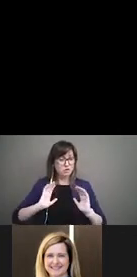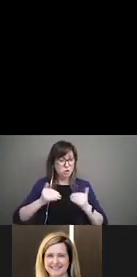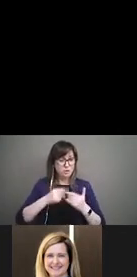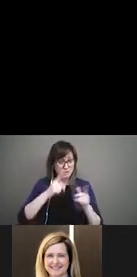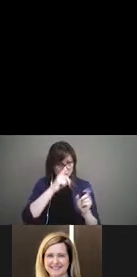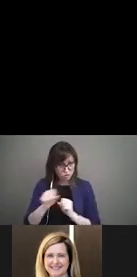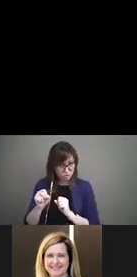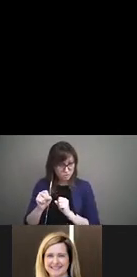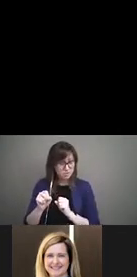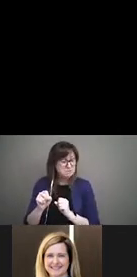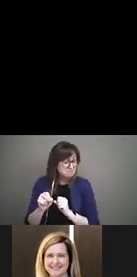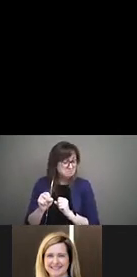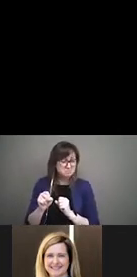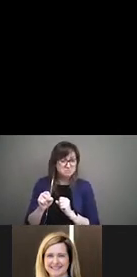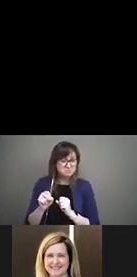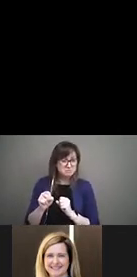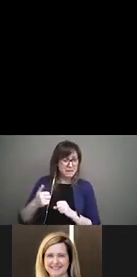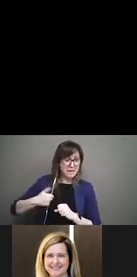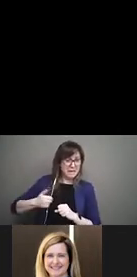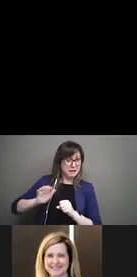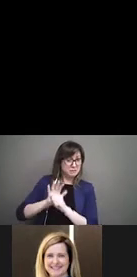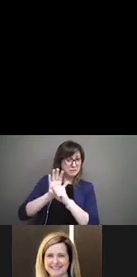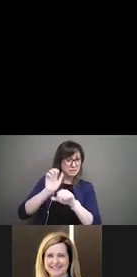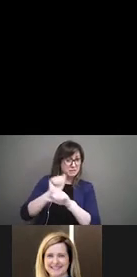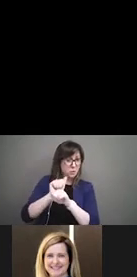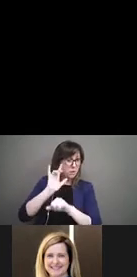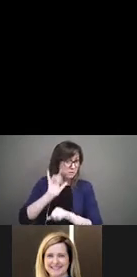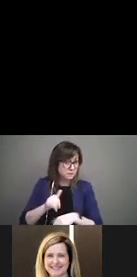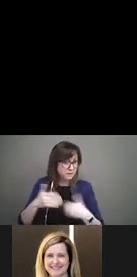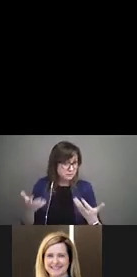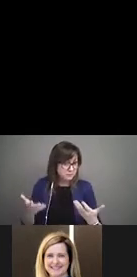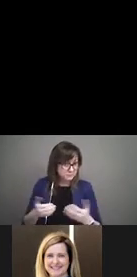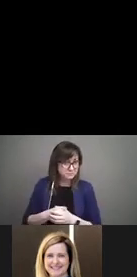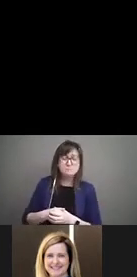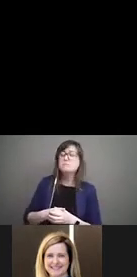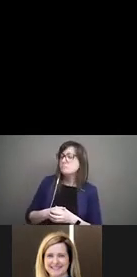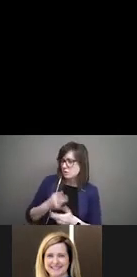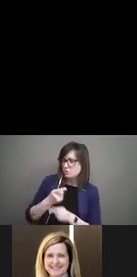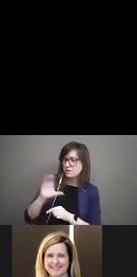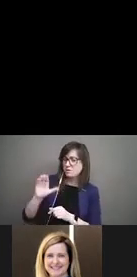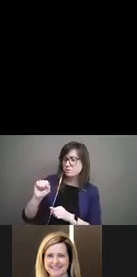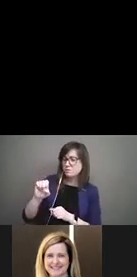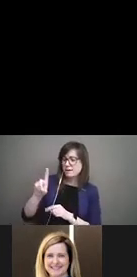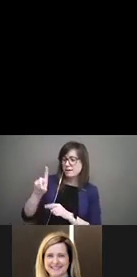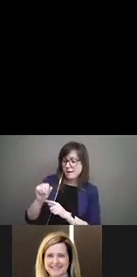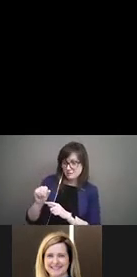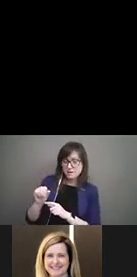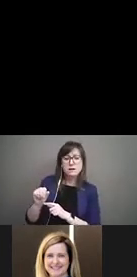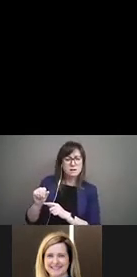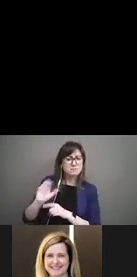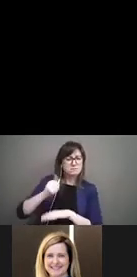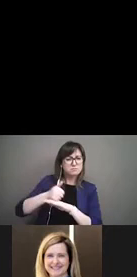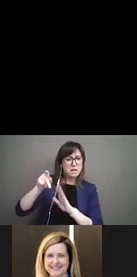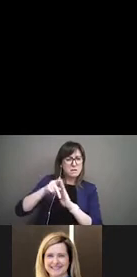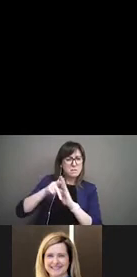what advocacy work is going on in Canada in autism? So at CASDA, we have organized policy areas that are